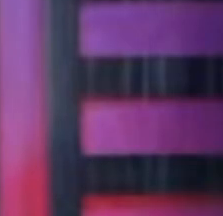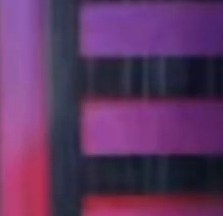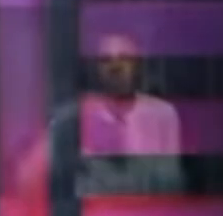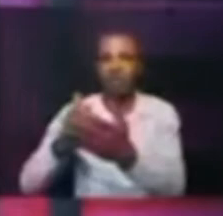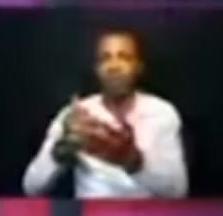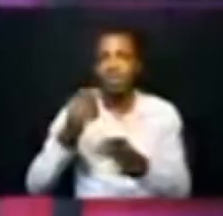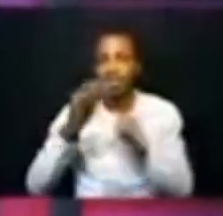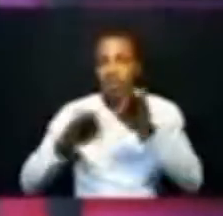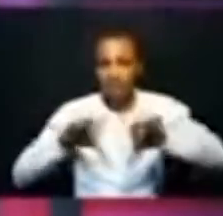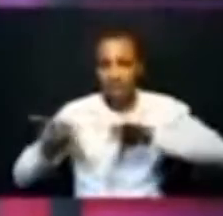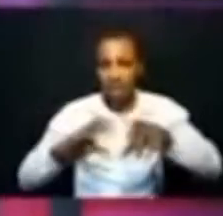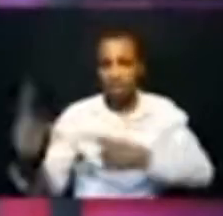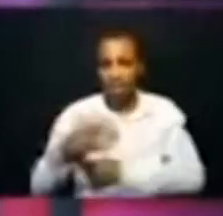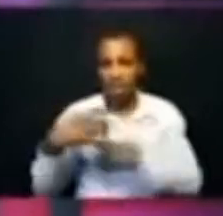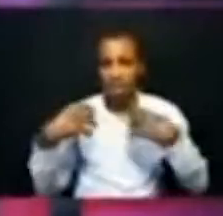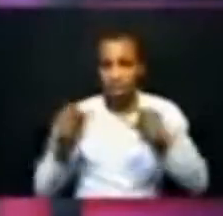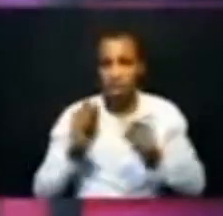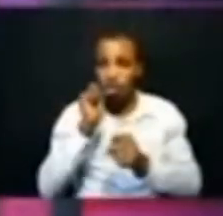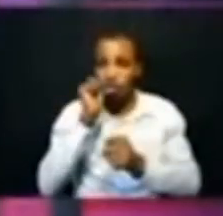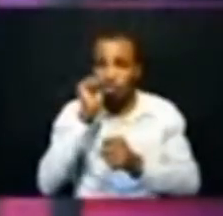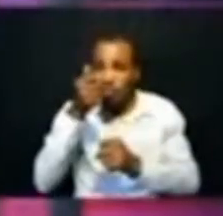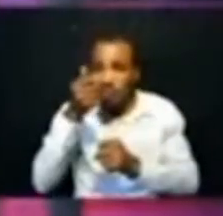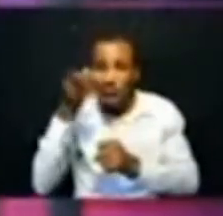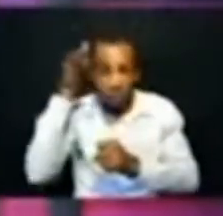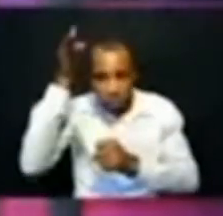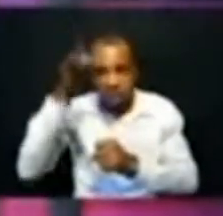do today's work superbly today